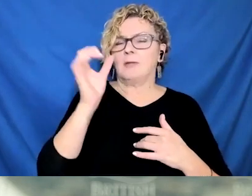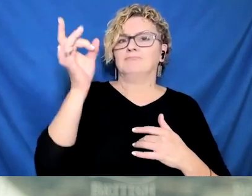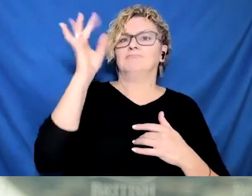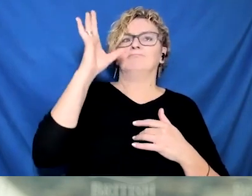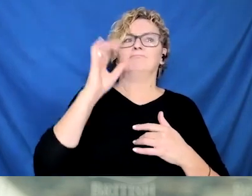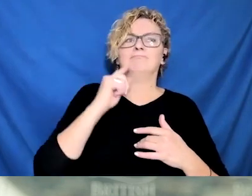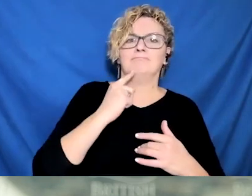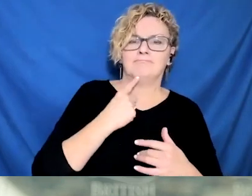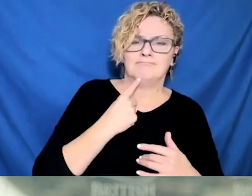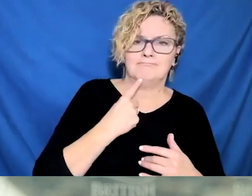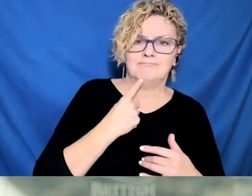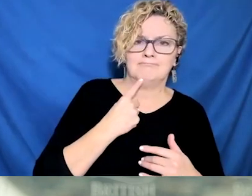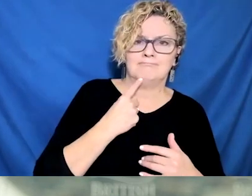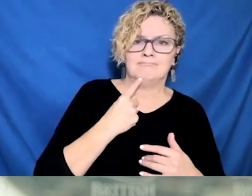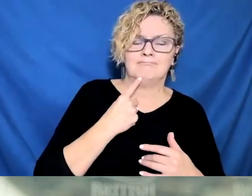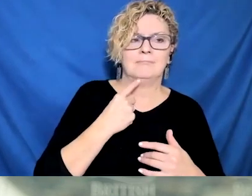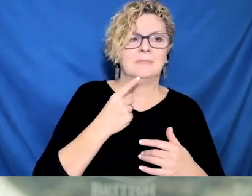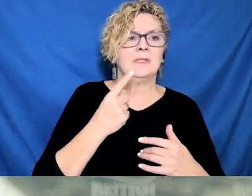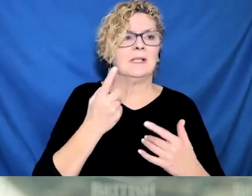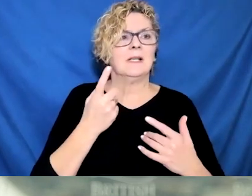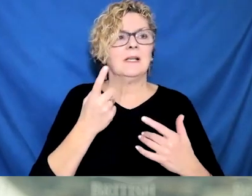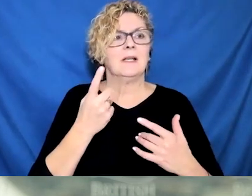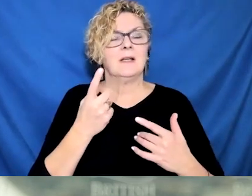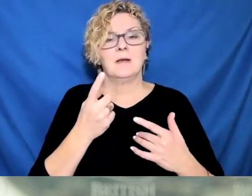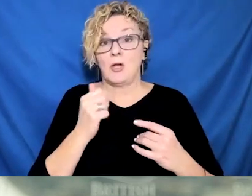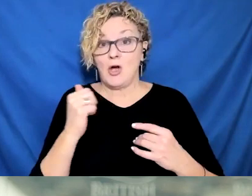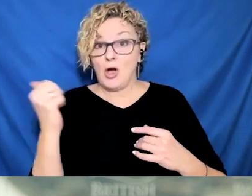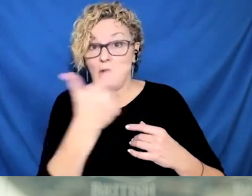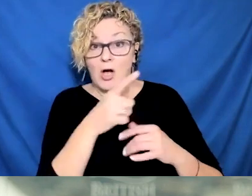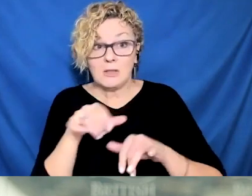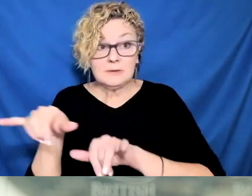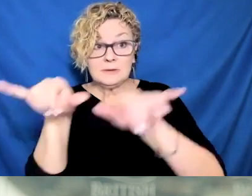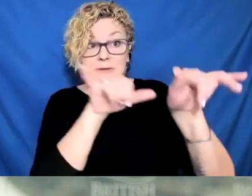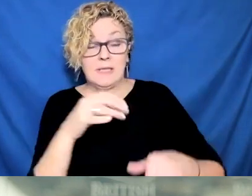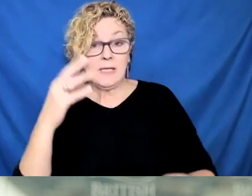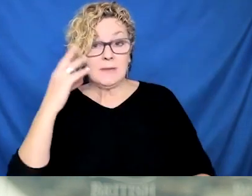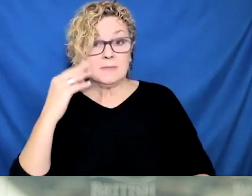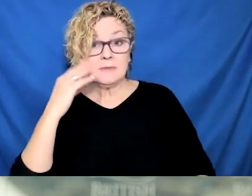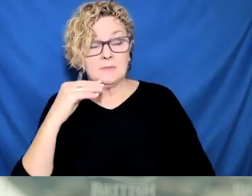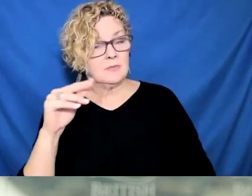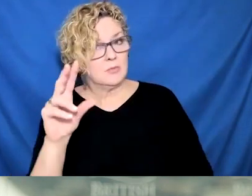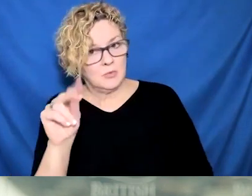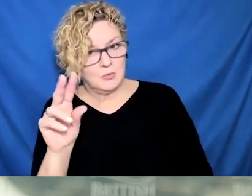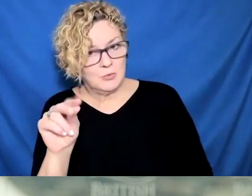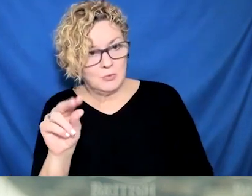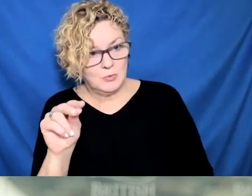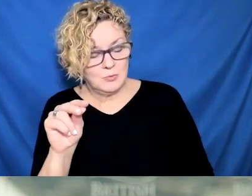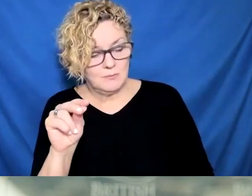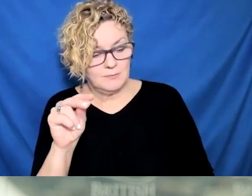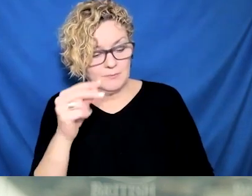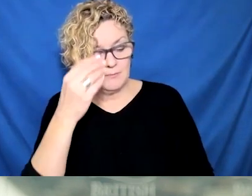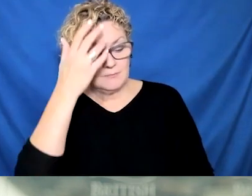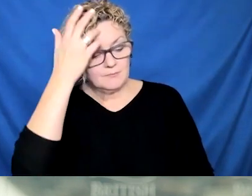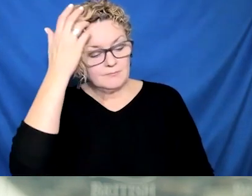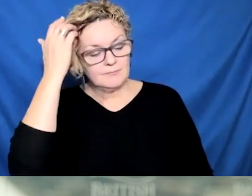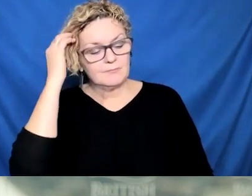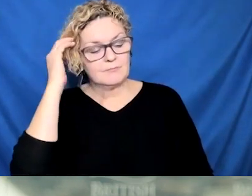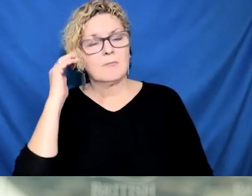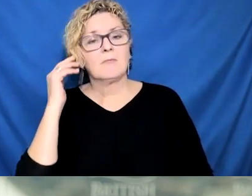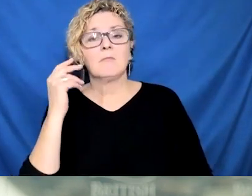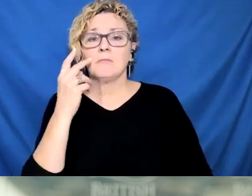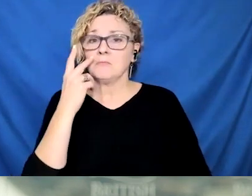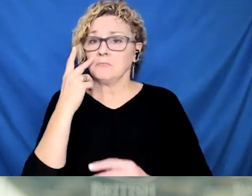led as well. And that reflects, I think, their extraordinary commitment and the commitment of people. And I have to say